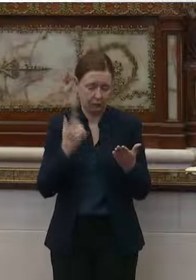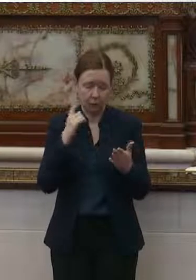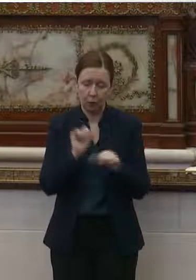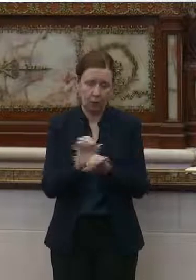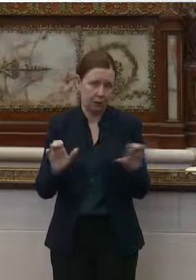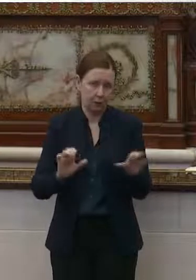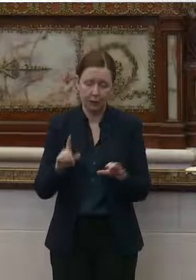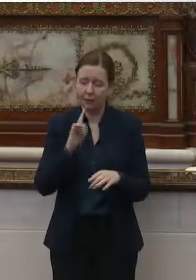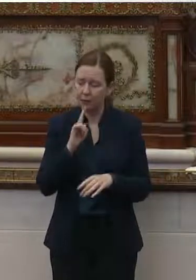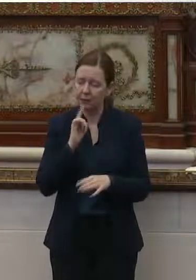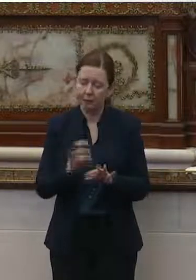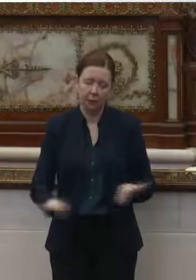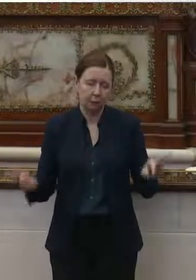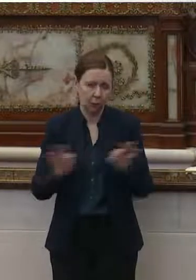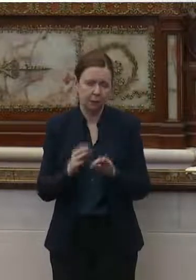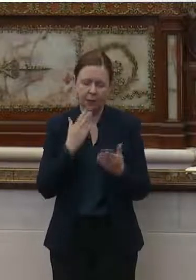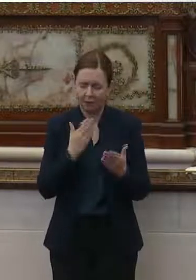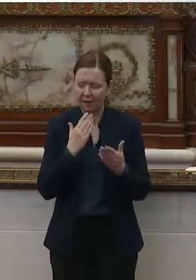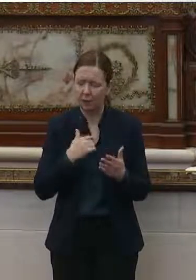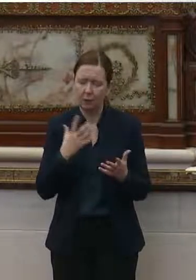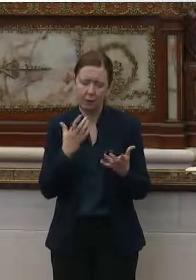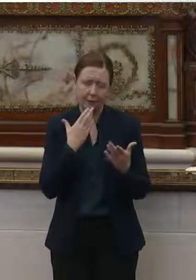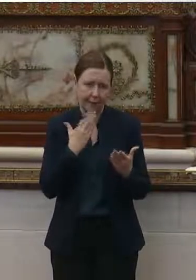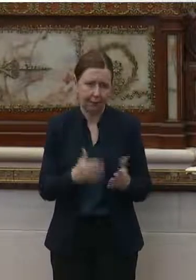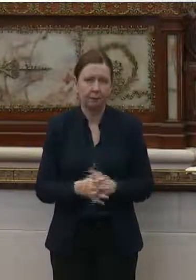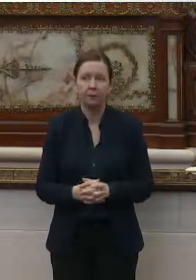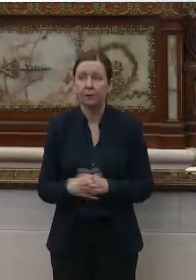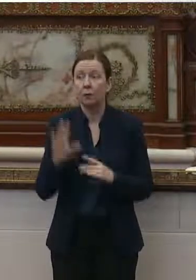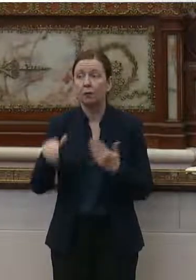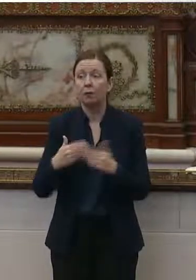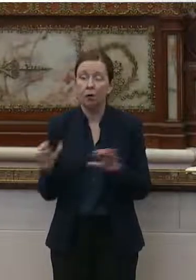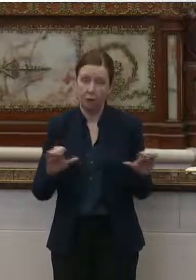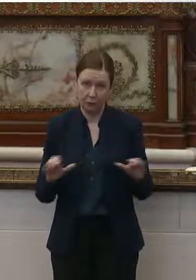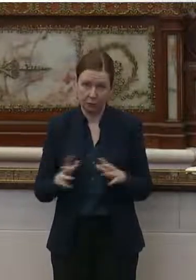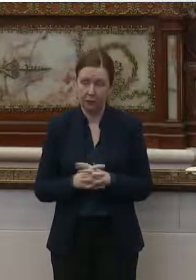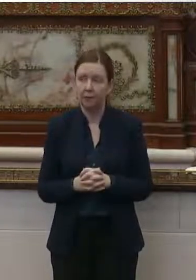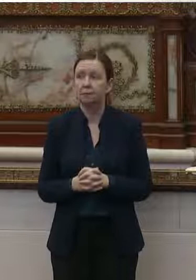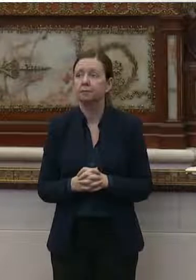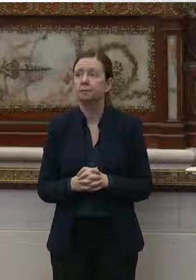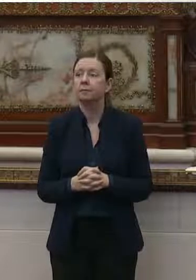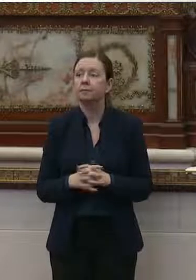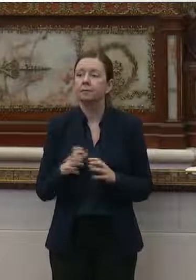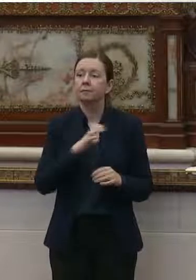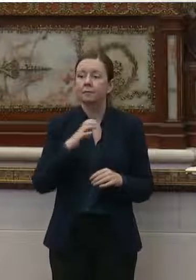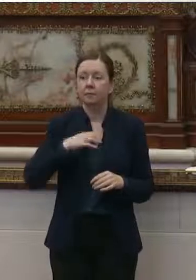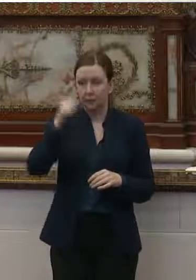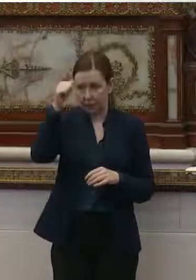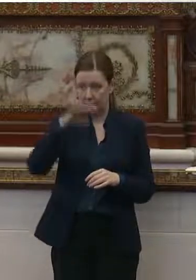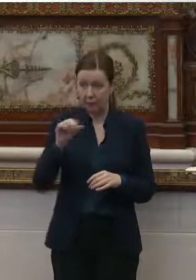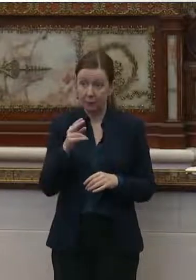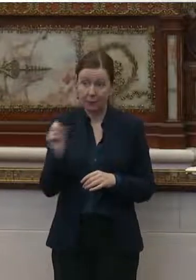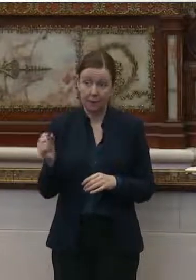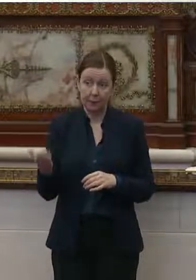how very, very, very important it is. So I just want to say thank you for all that you're doing. Councilman Thomas.